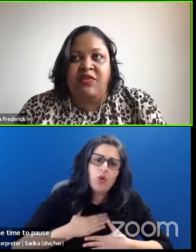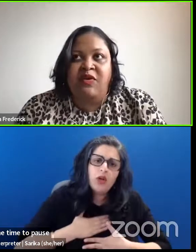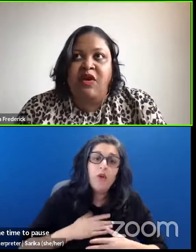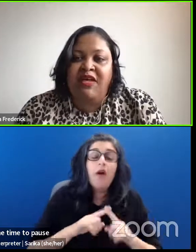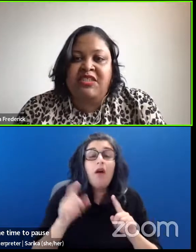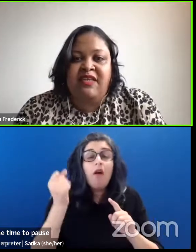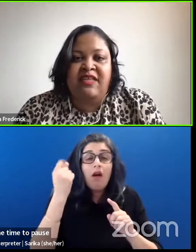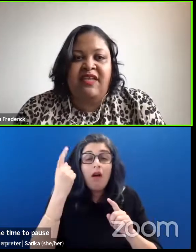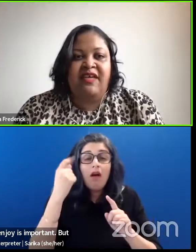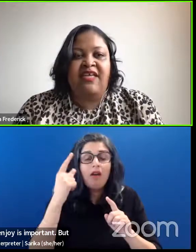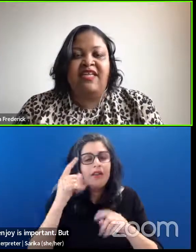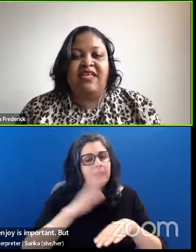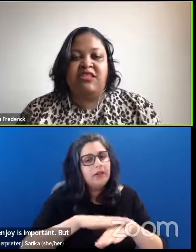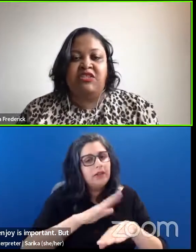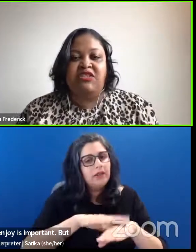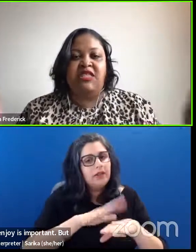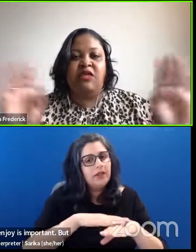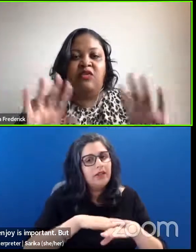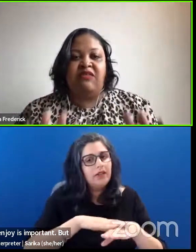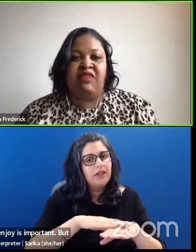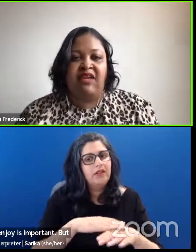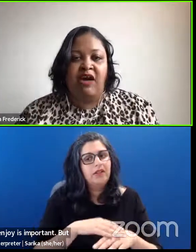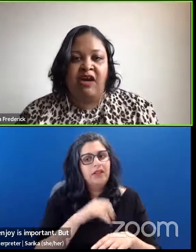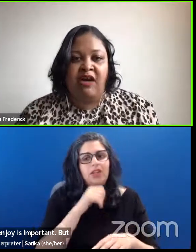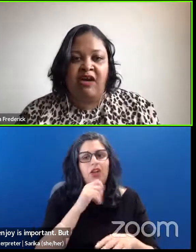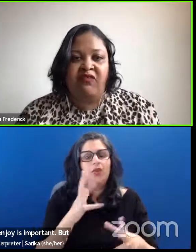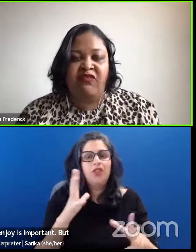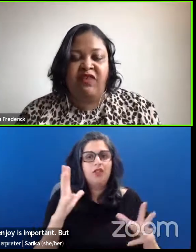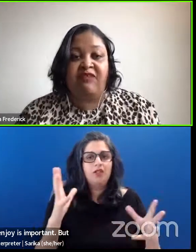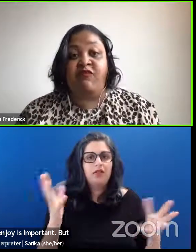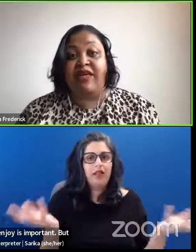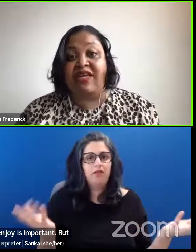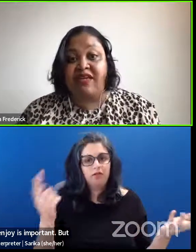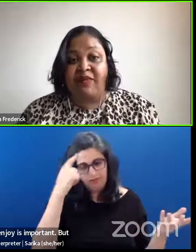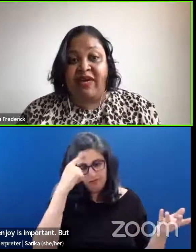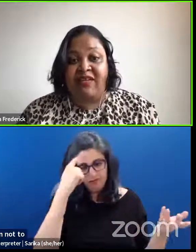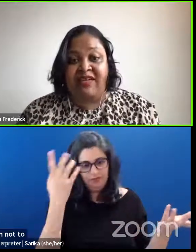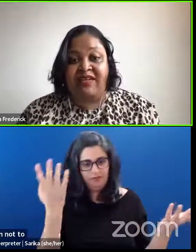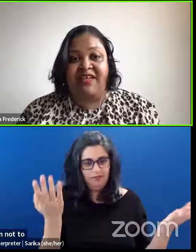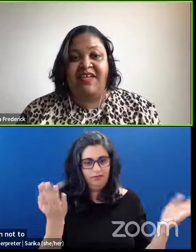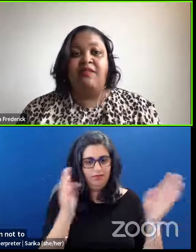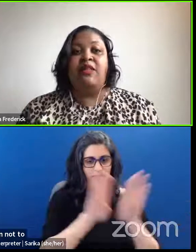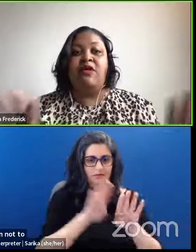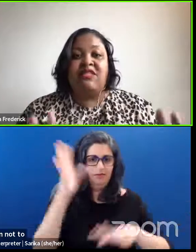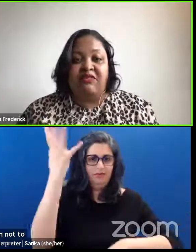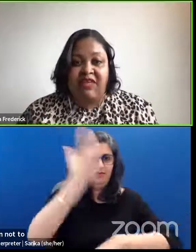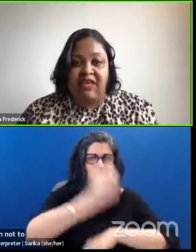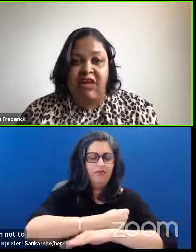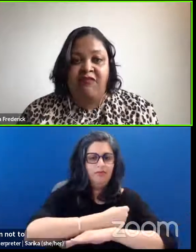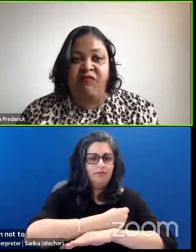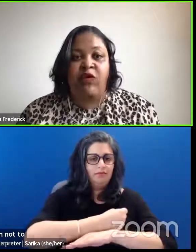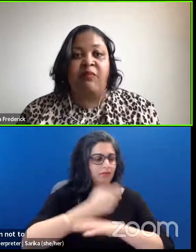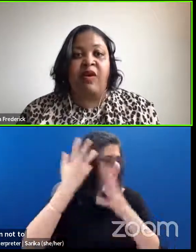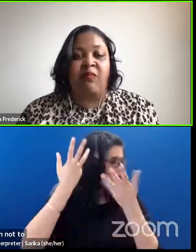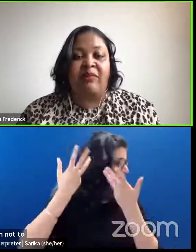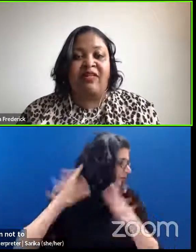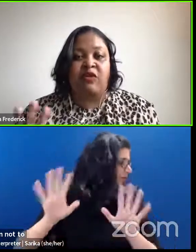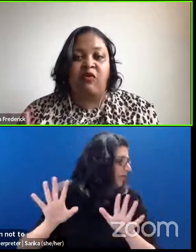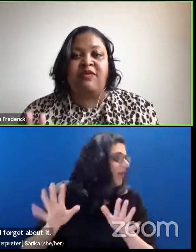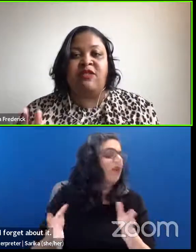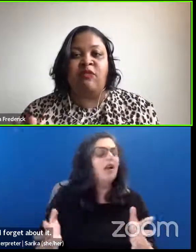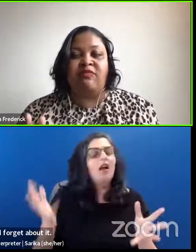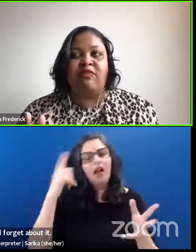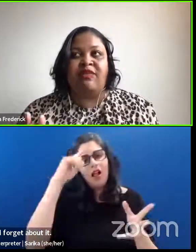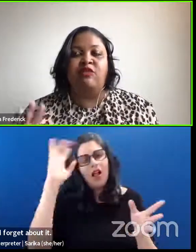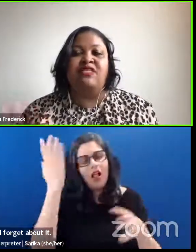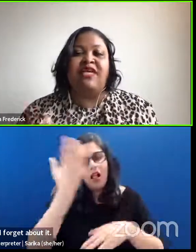want to caution not to just close everything off and forget about it, close everything off for a moment, but